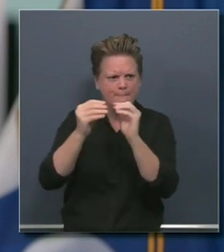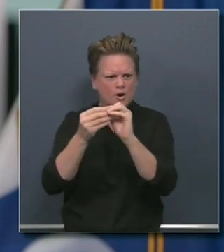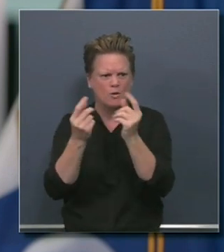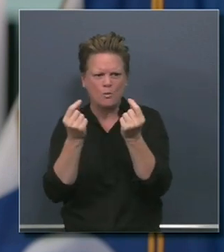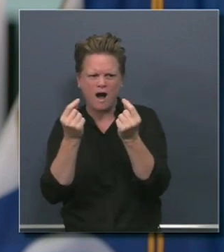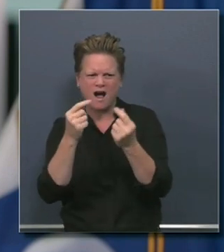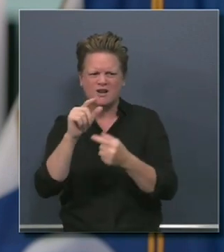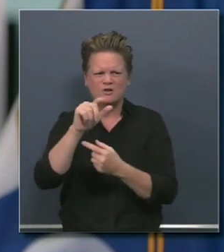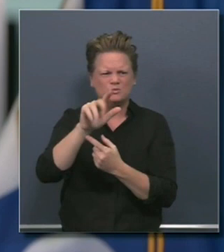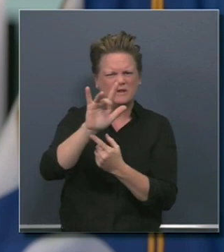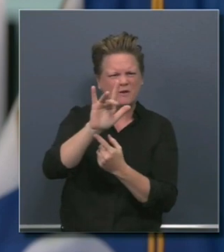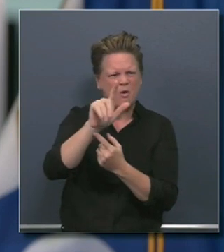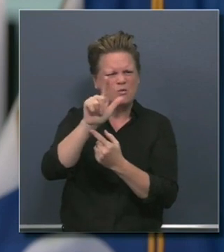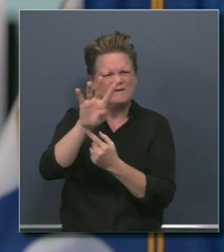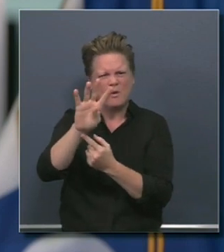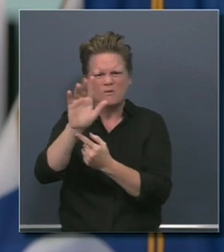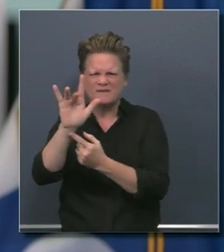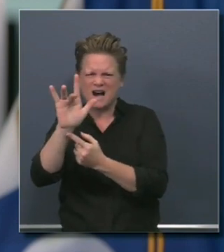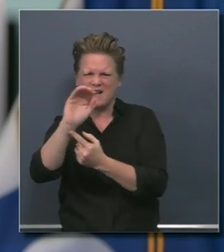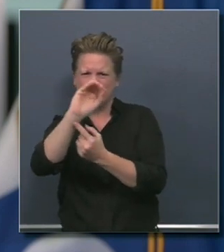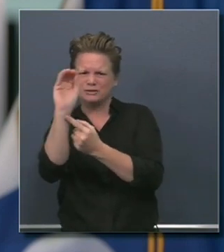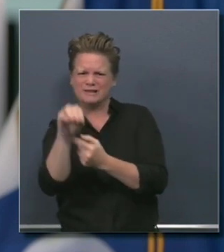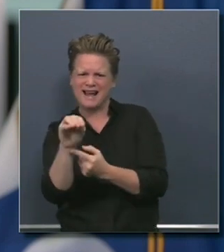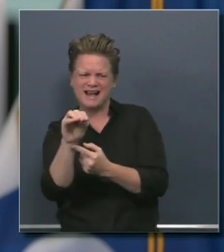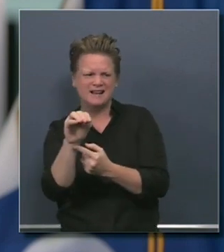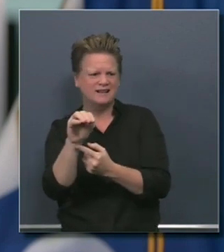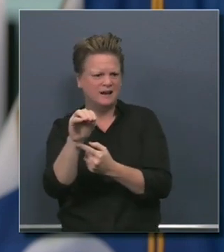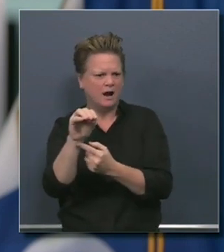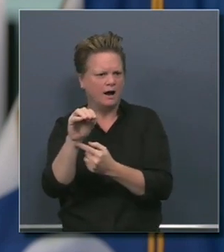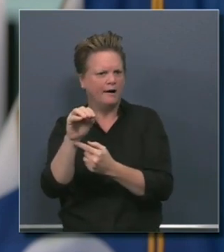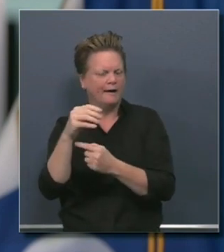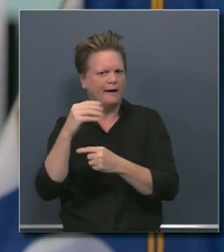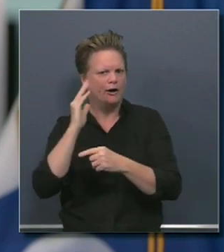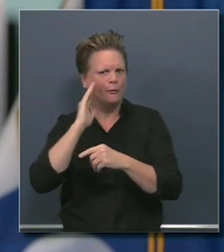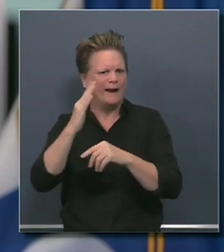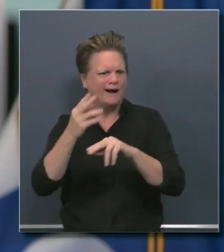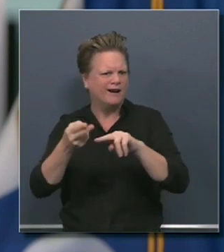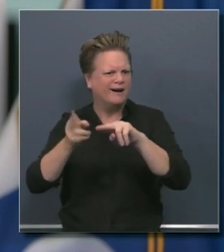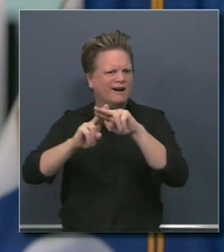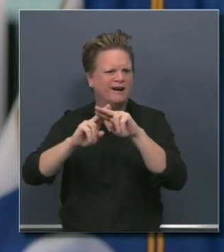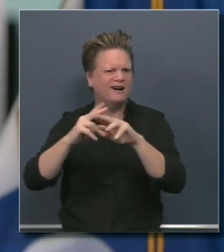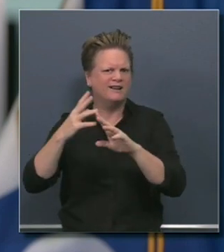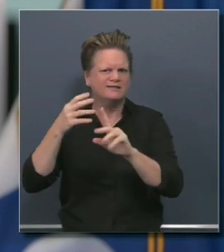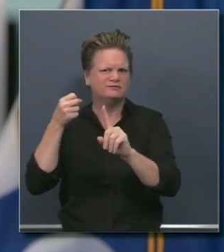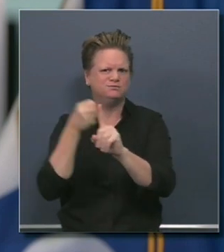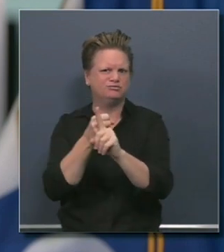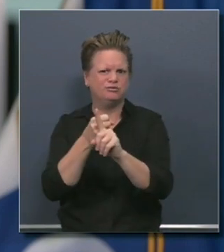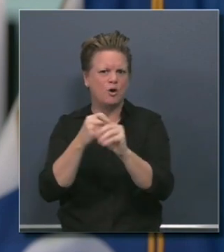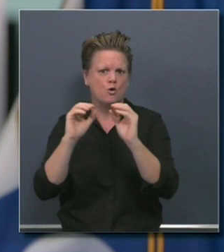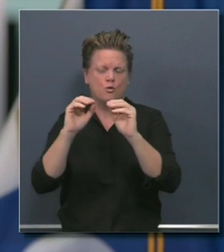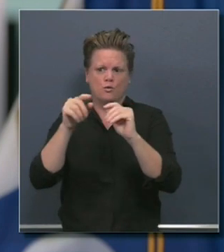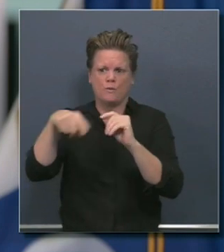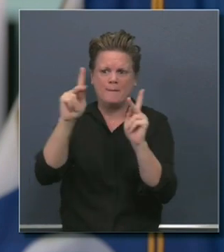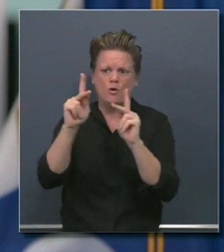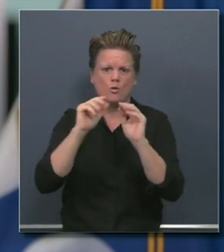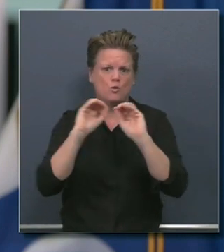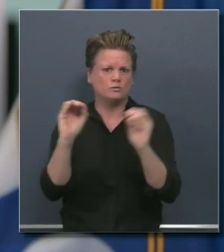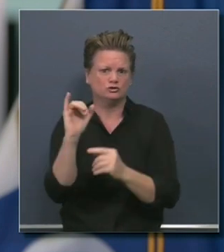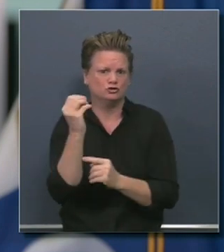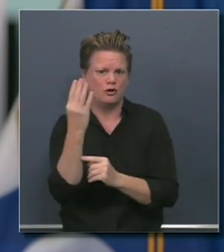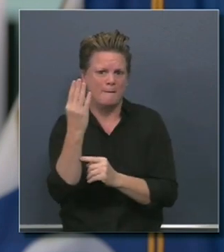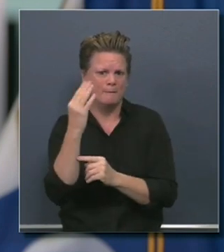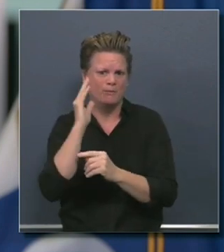5%. Very, very likely, and so the challenge is enormous, and this challenge is one